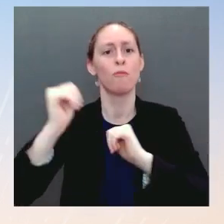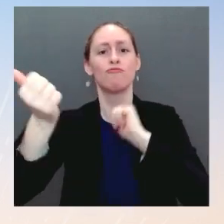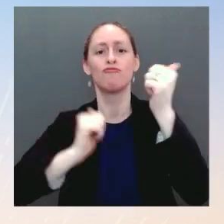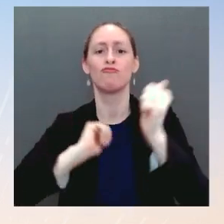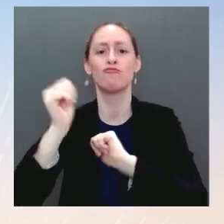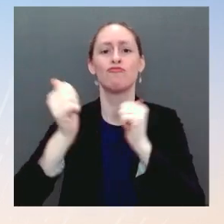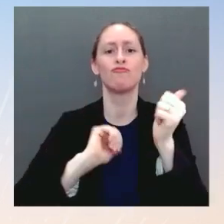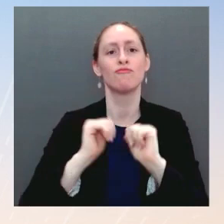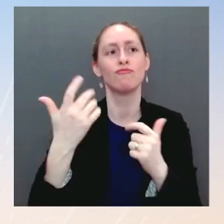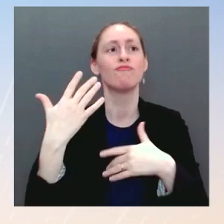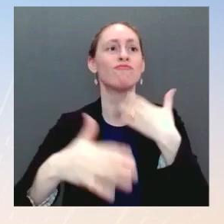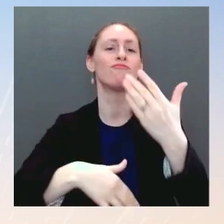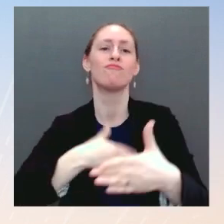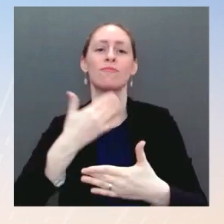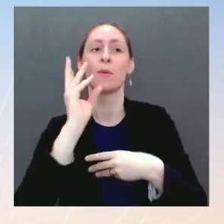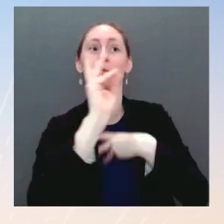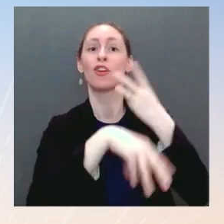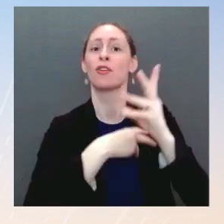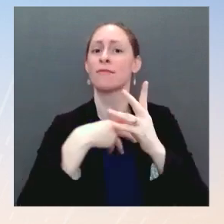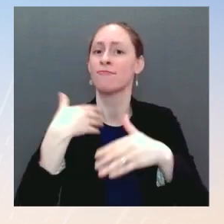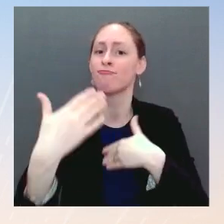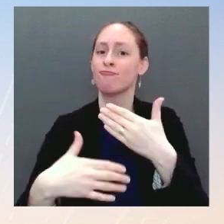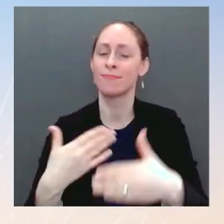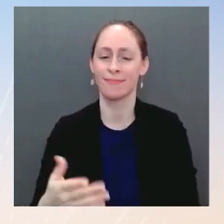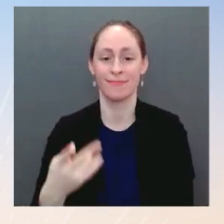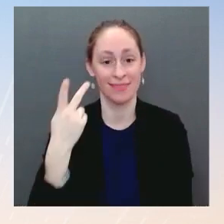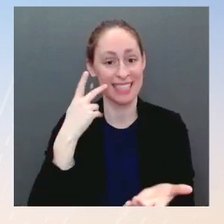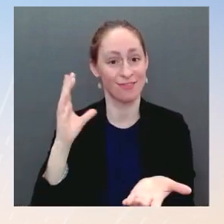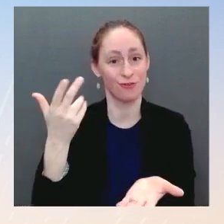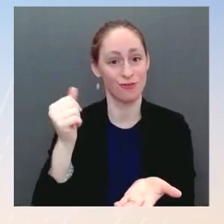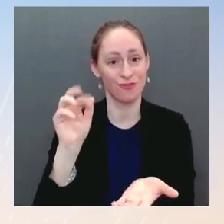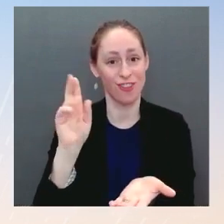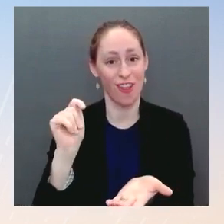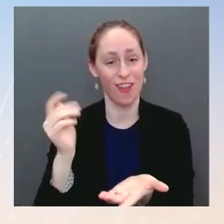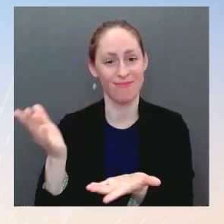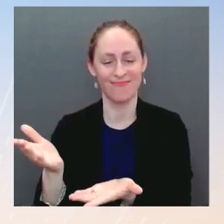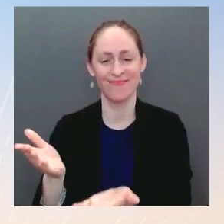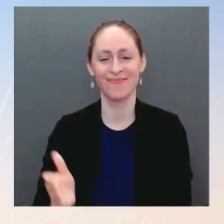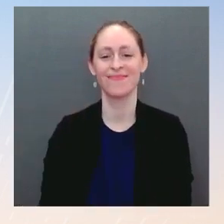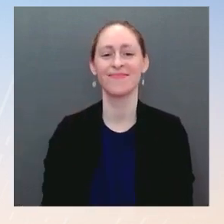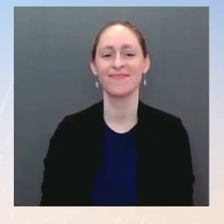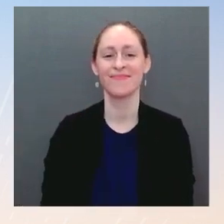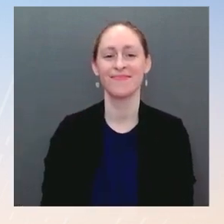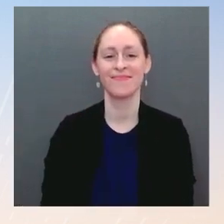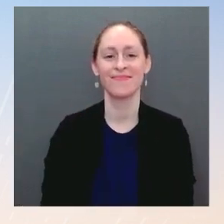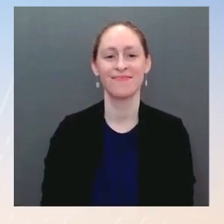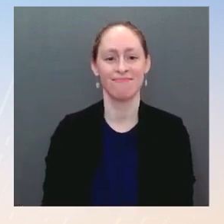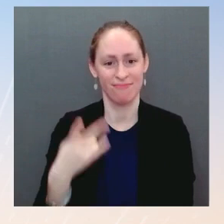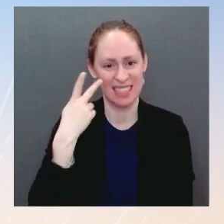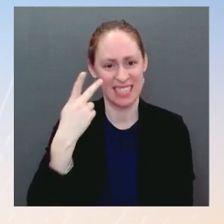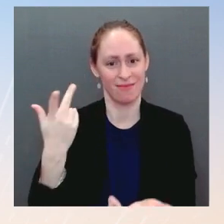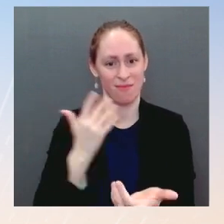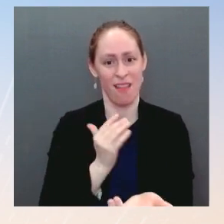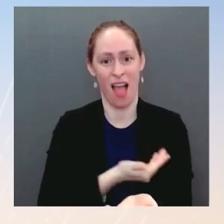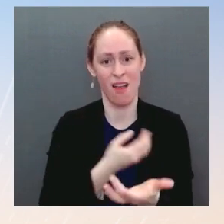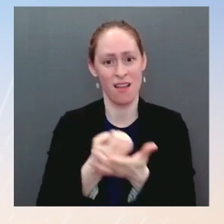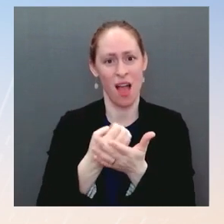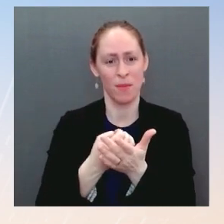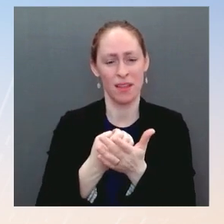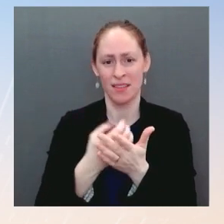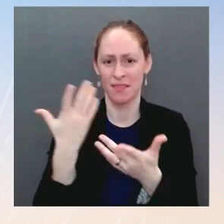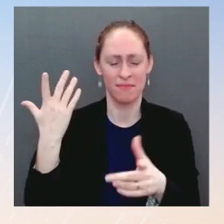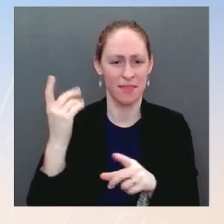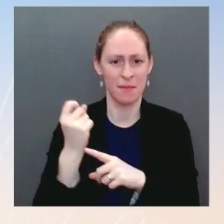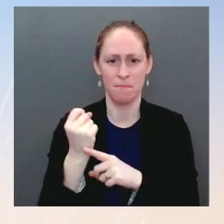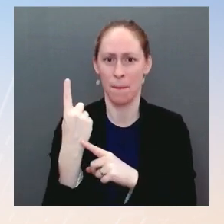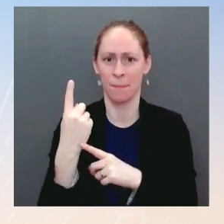chart to show you all the direction of economic growth, which, of course, it is moving in the right direction. I also wanted to